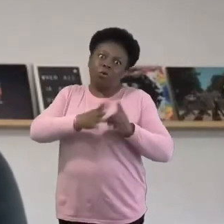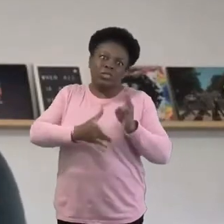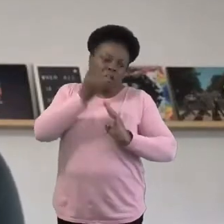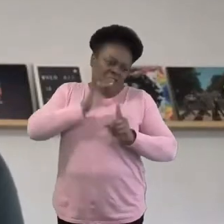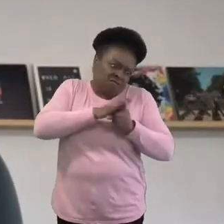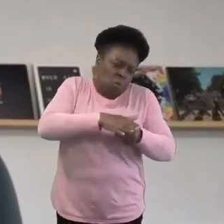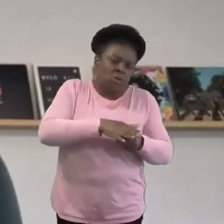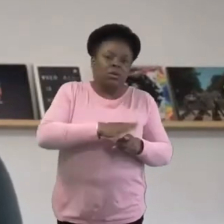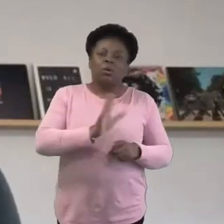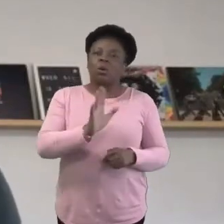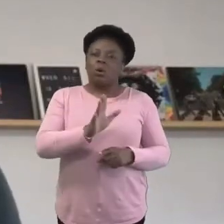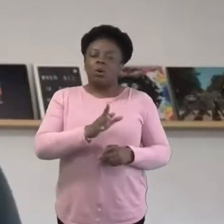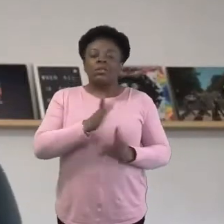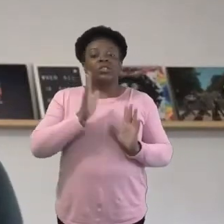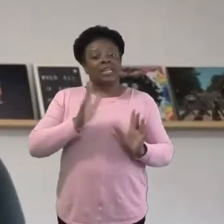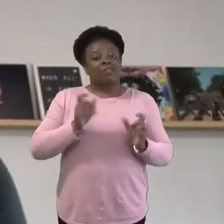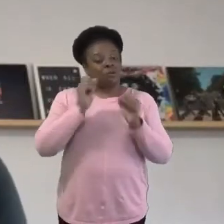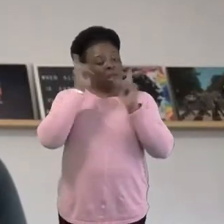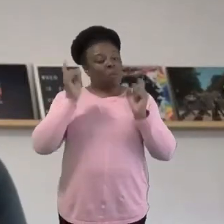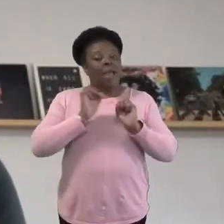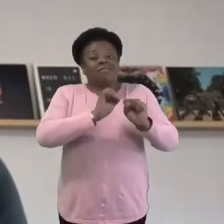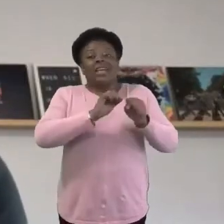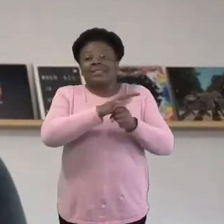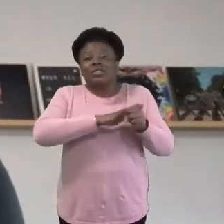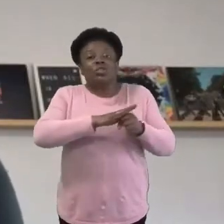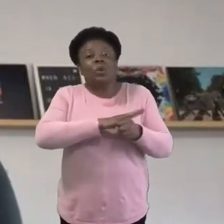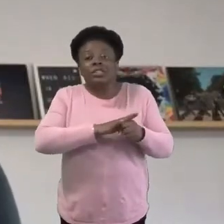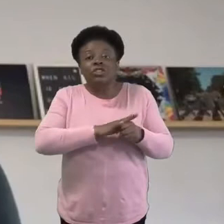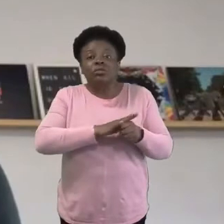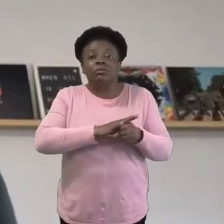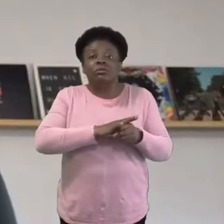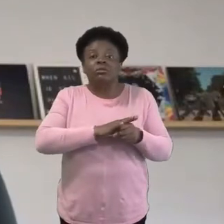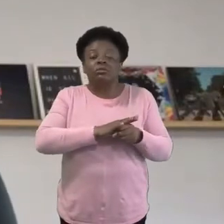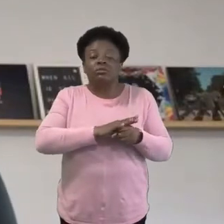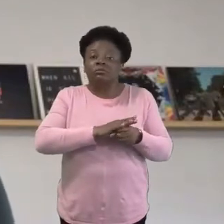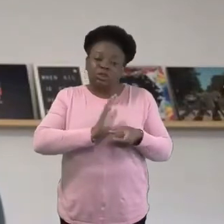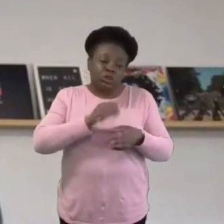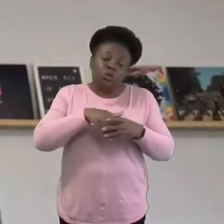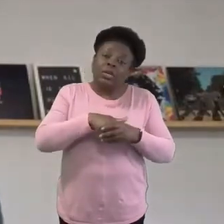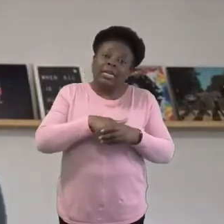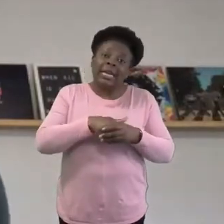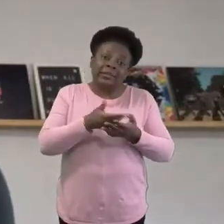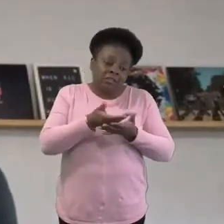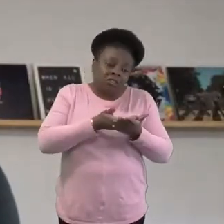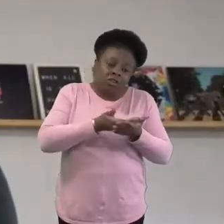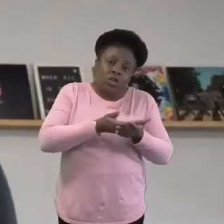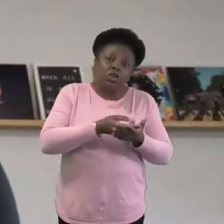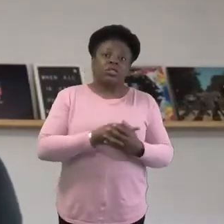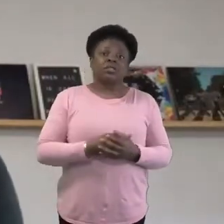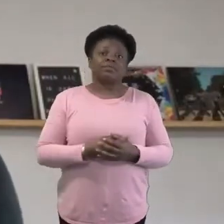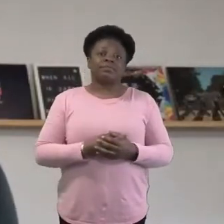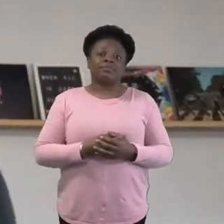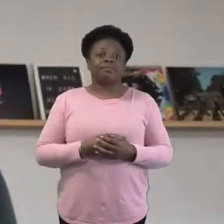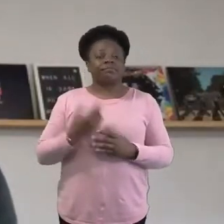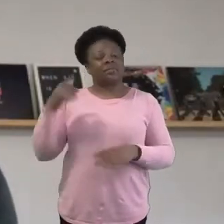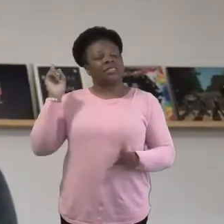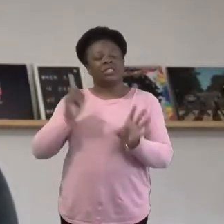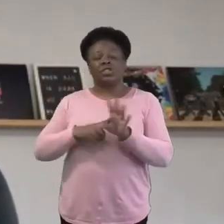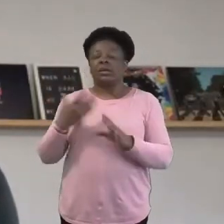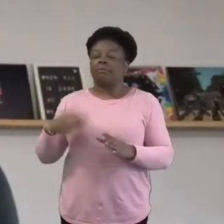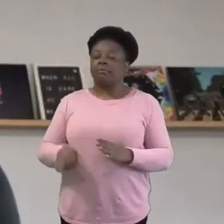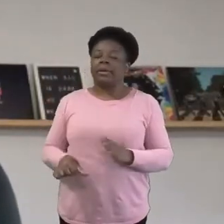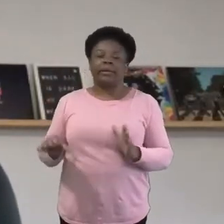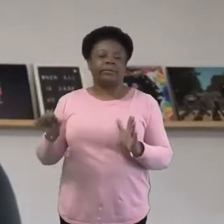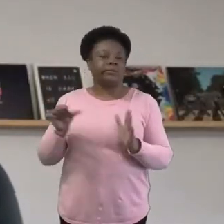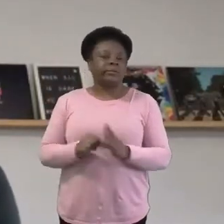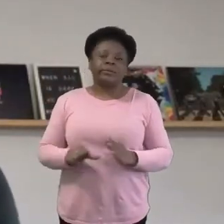in. As I said, it's been a tough year. And for some of my young people, that's meant that I've barely been able to see